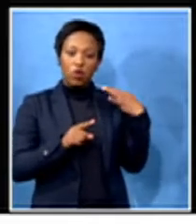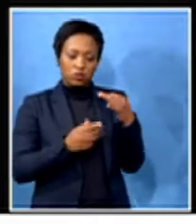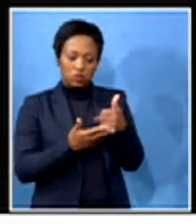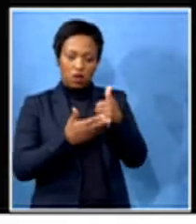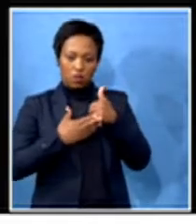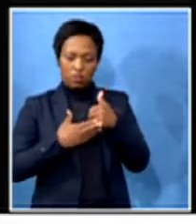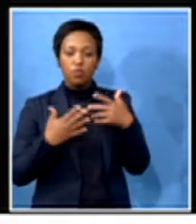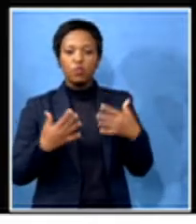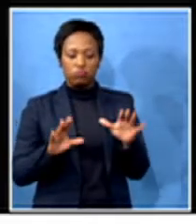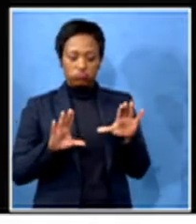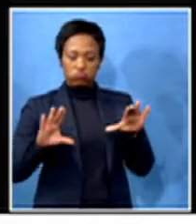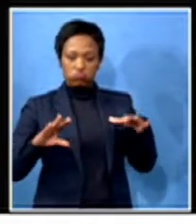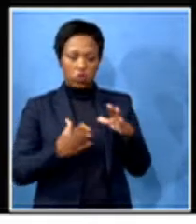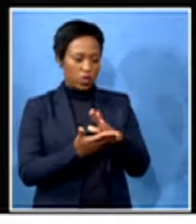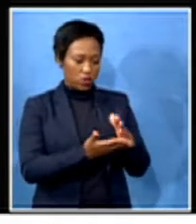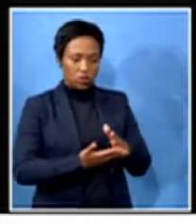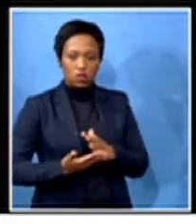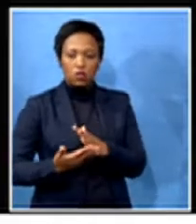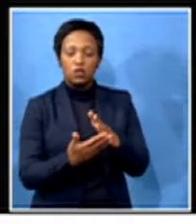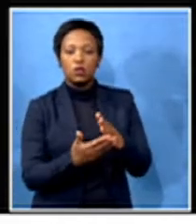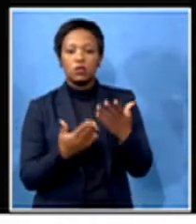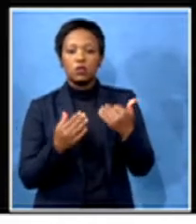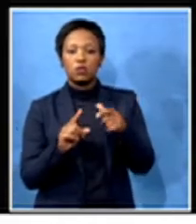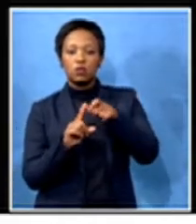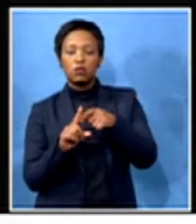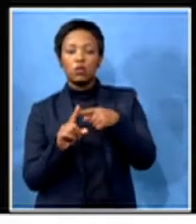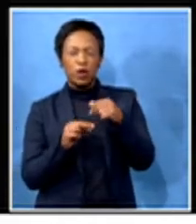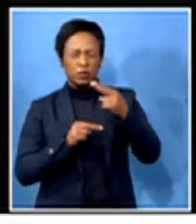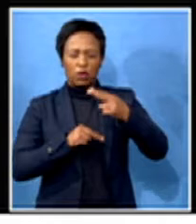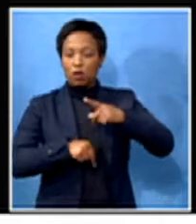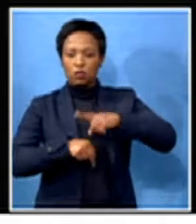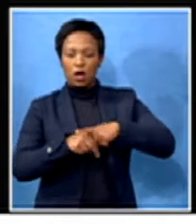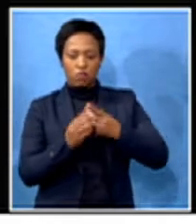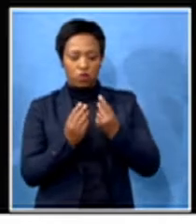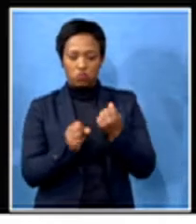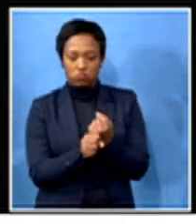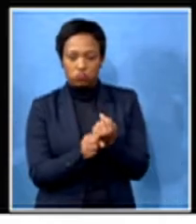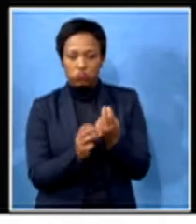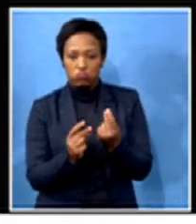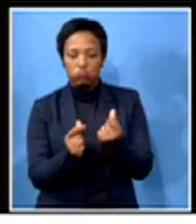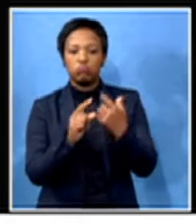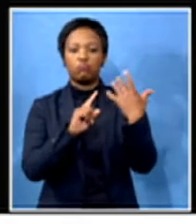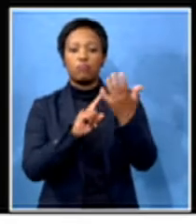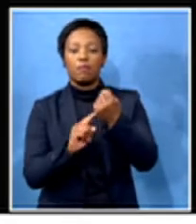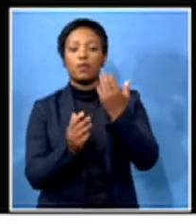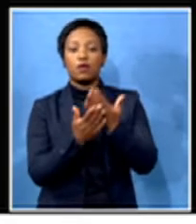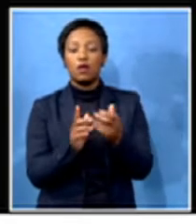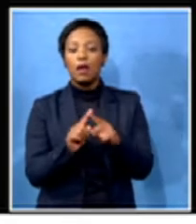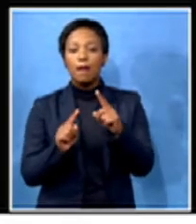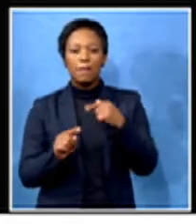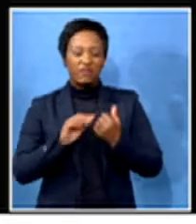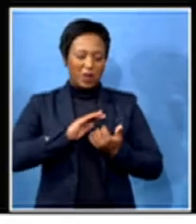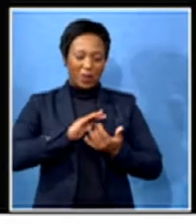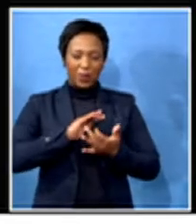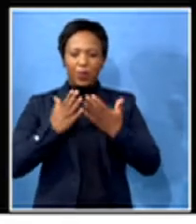made possible for us to achieve that number in such a short period of time. Sincerely, if you're not passionate about